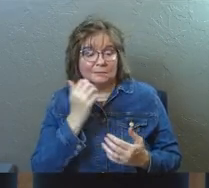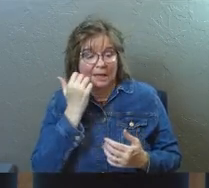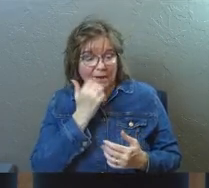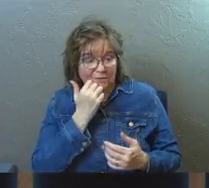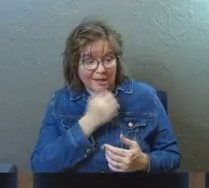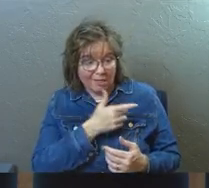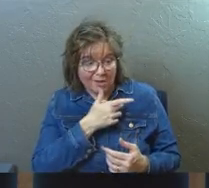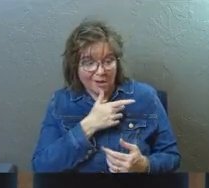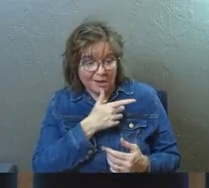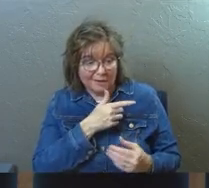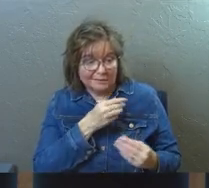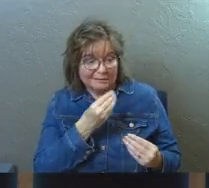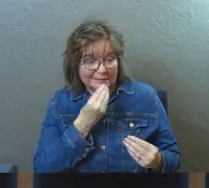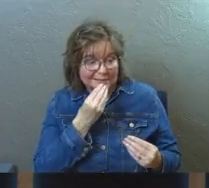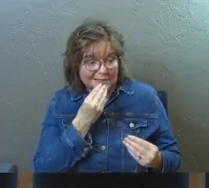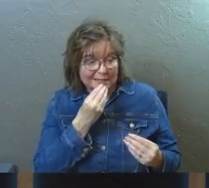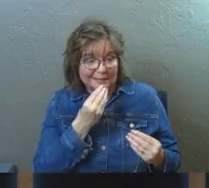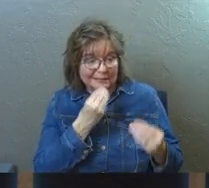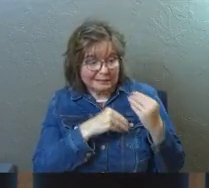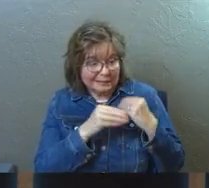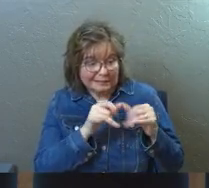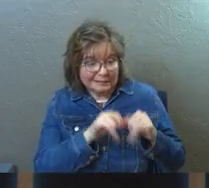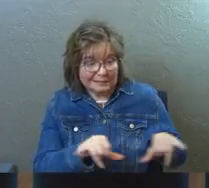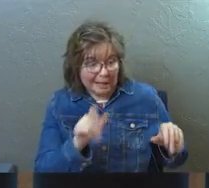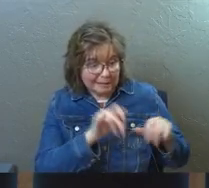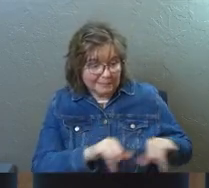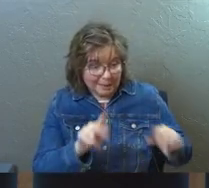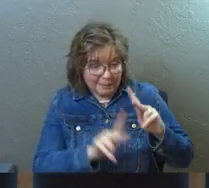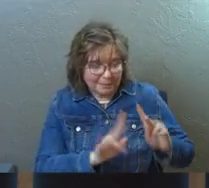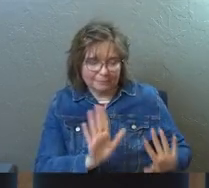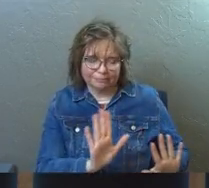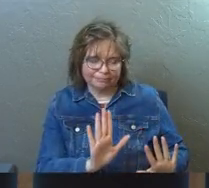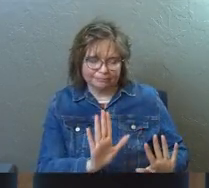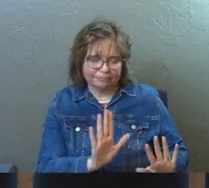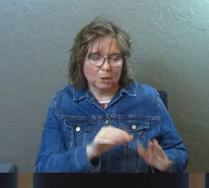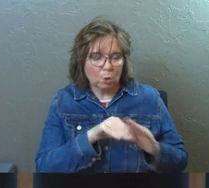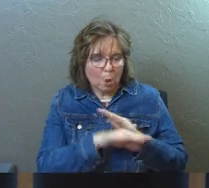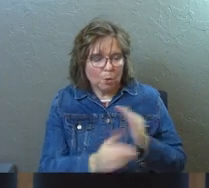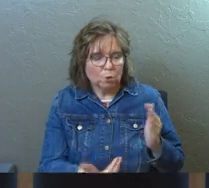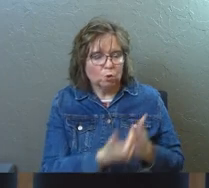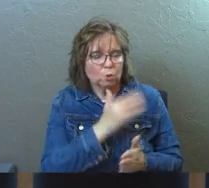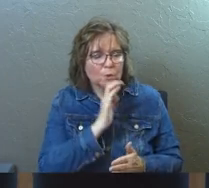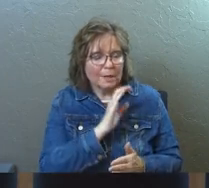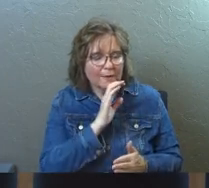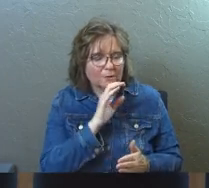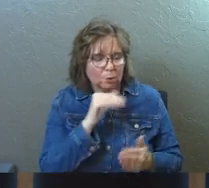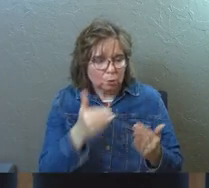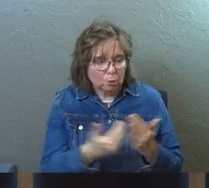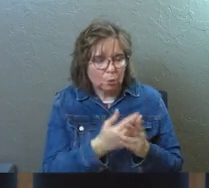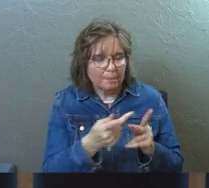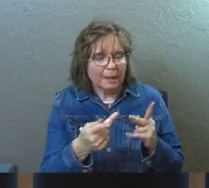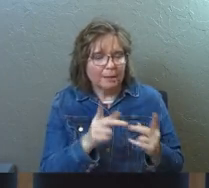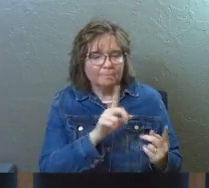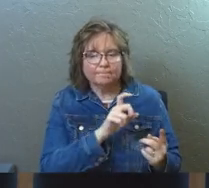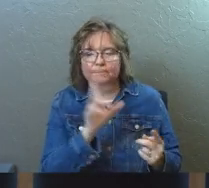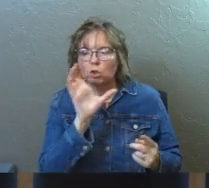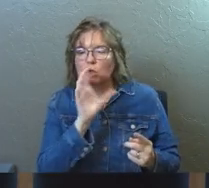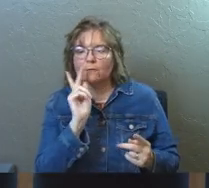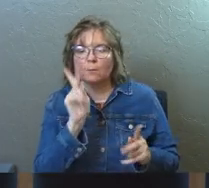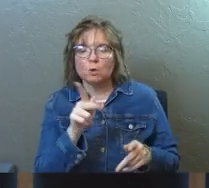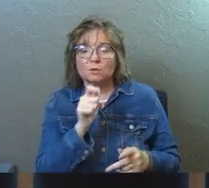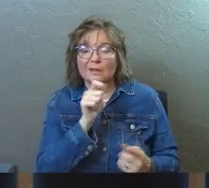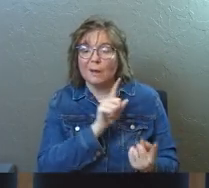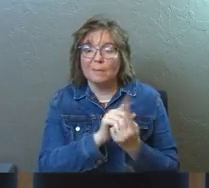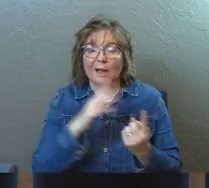down for this first year and sit with anybody that you know. I want to walk into every cafeteria you go in for every meal. I want you to find somebody you've